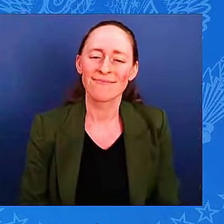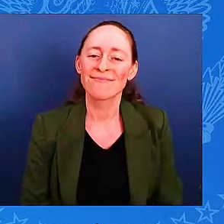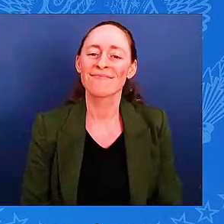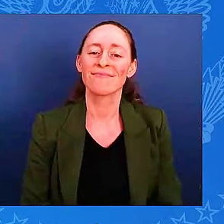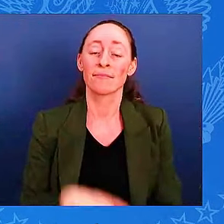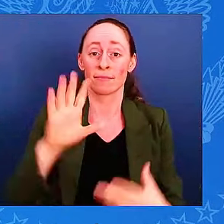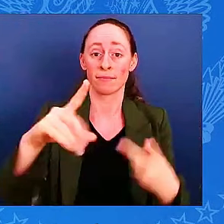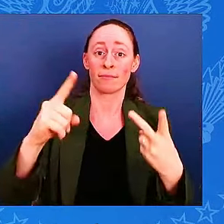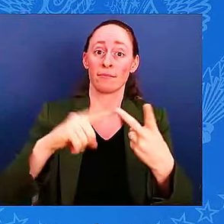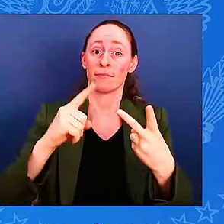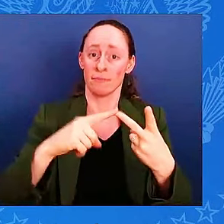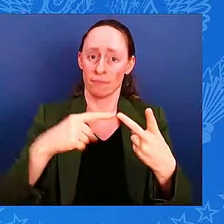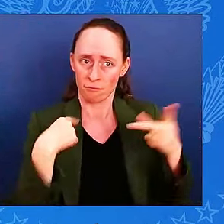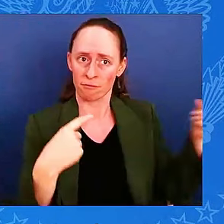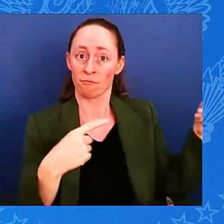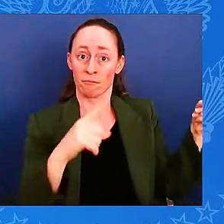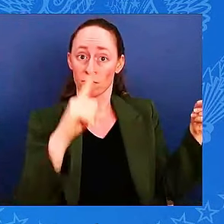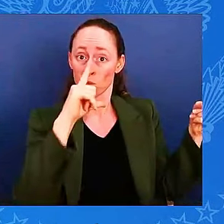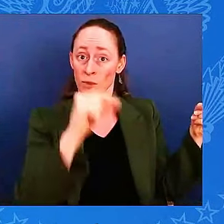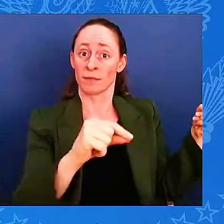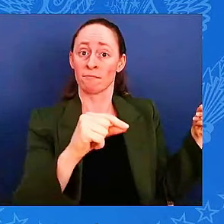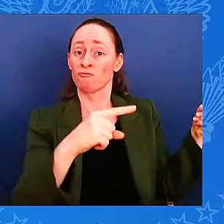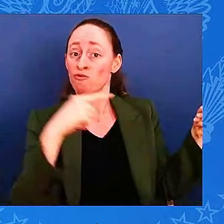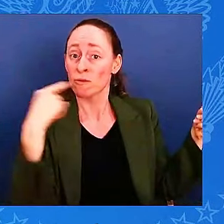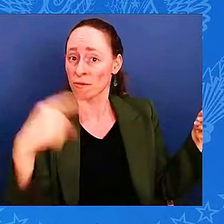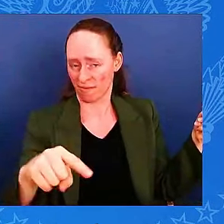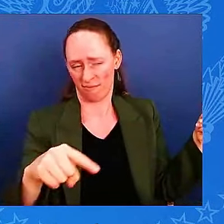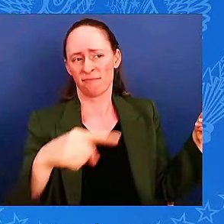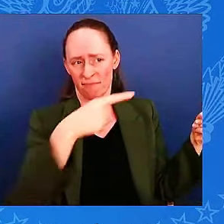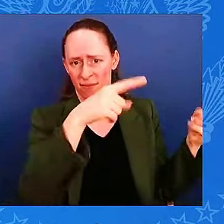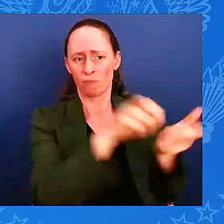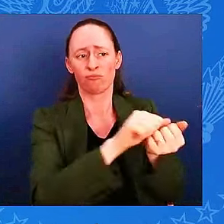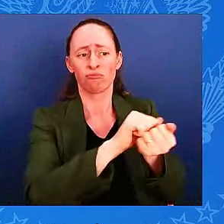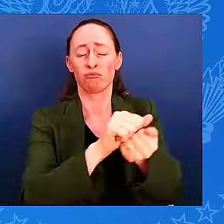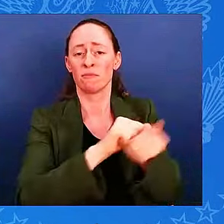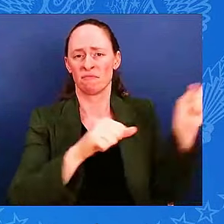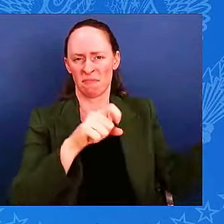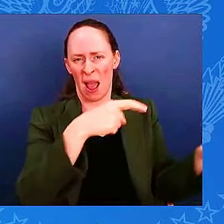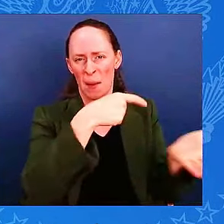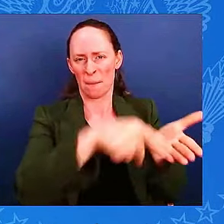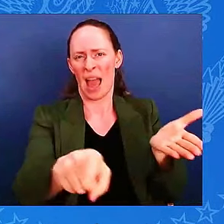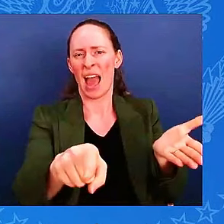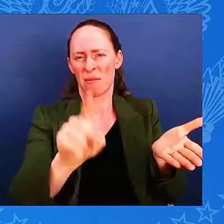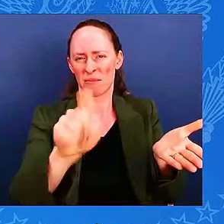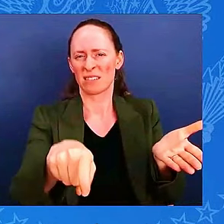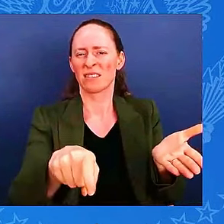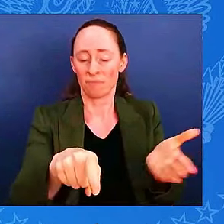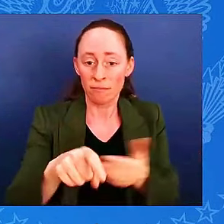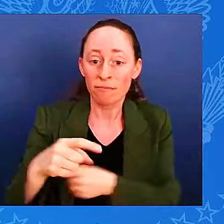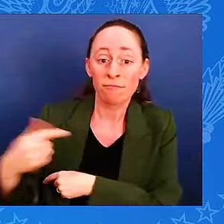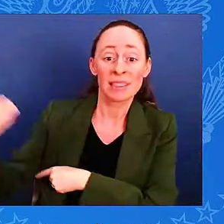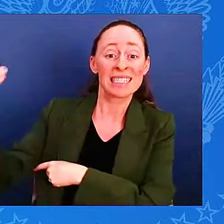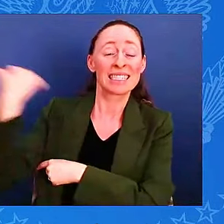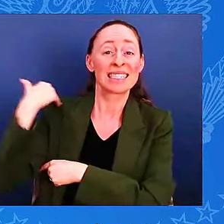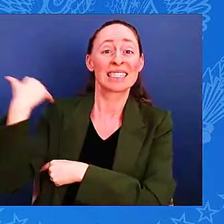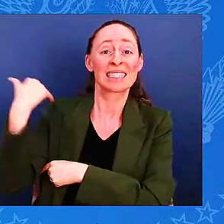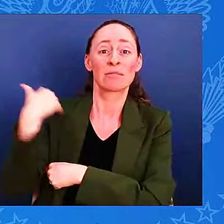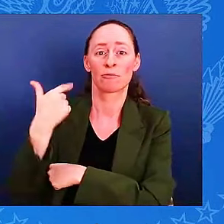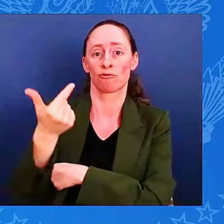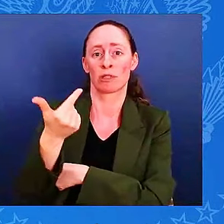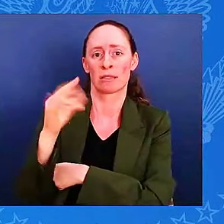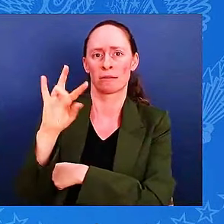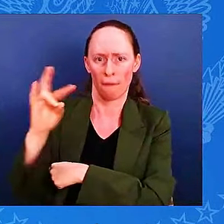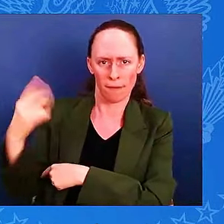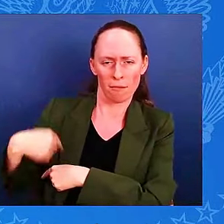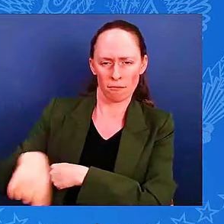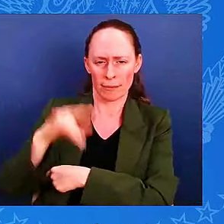builds on a historic effort by the G7. Back in 2022, two days after Russia's invasion, members of the G7 and the EU